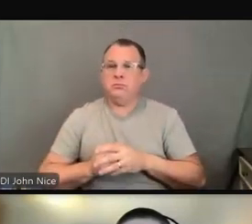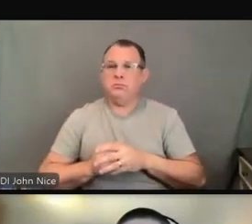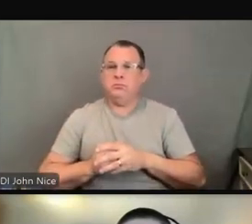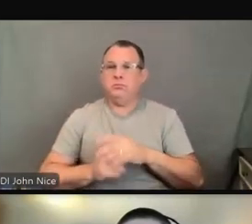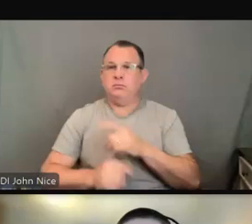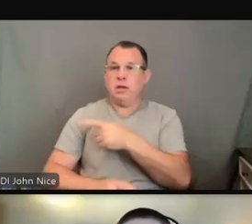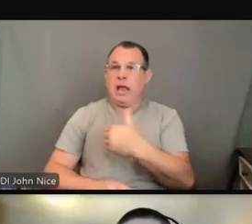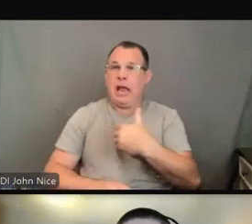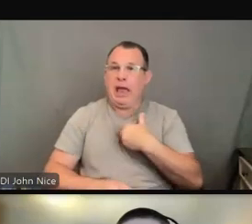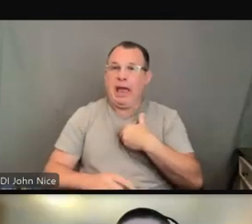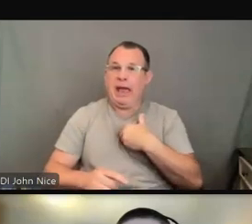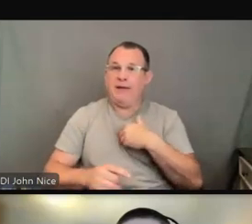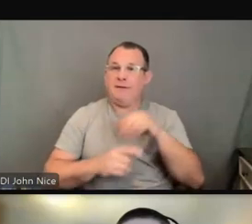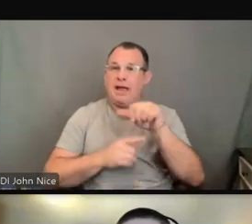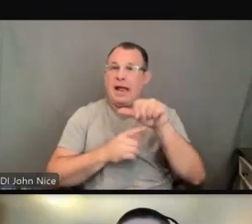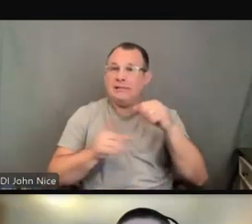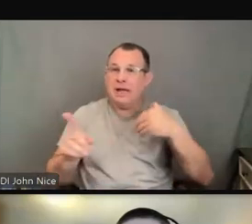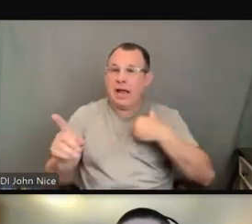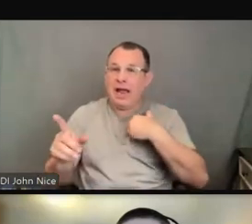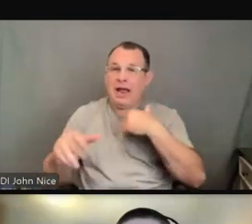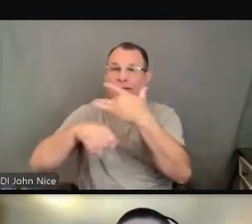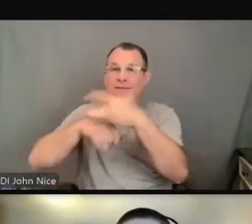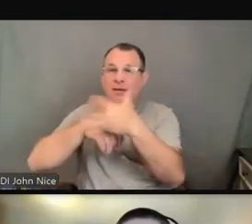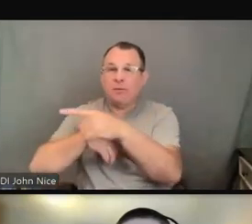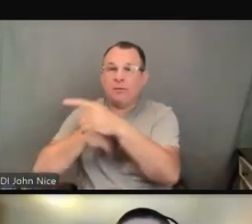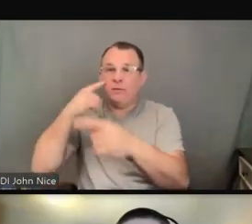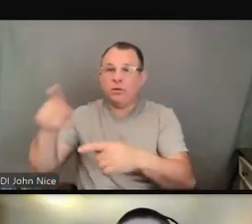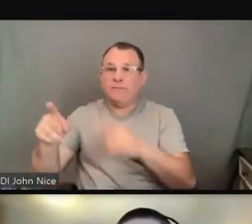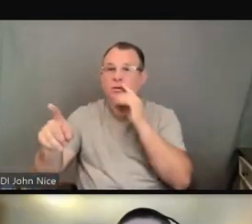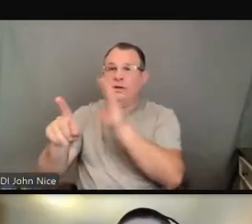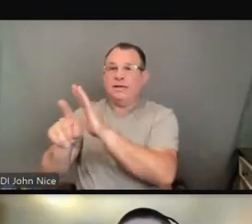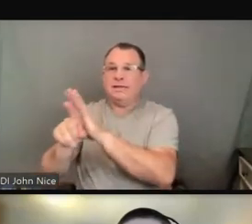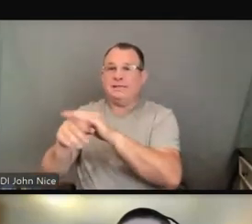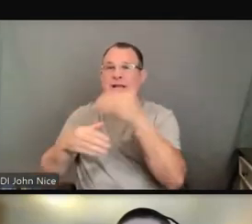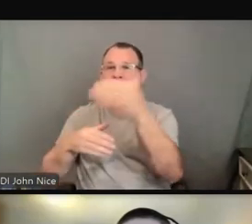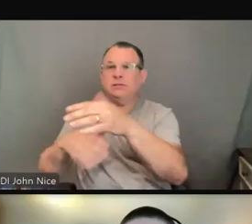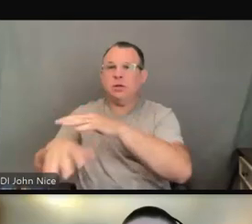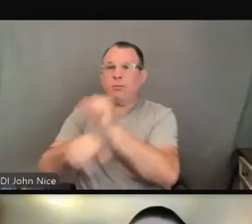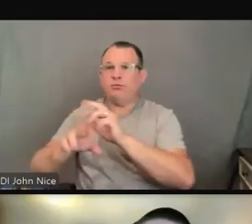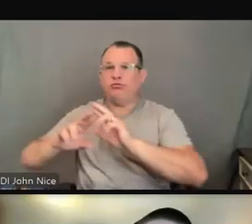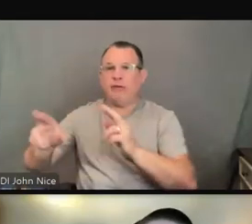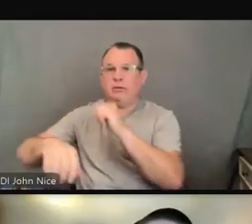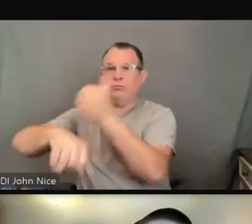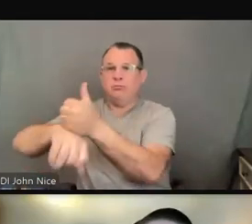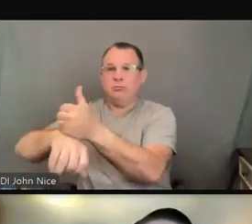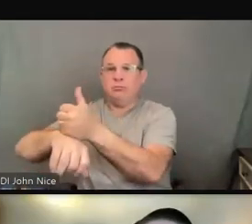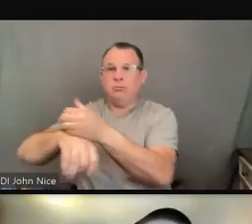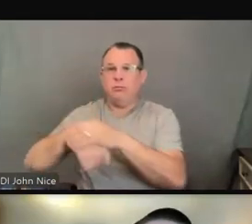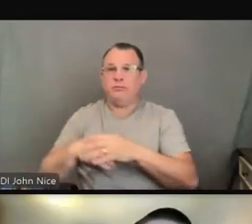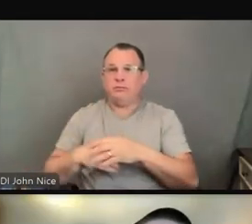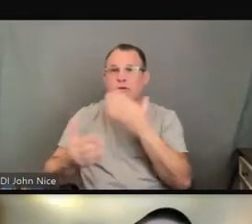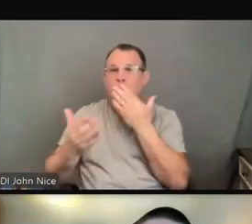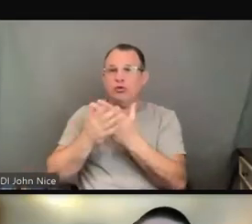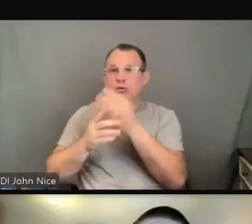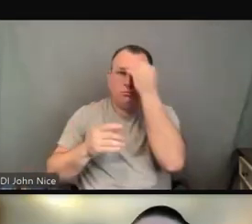aid or that service available at the next appointment. So, maybe keep that in mind if you do want